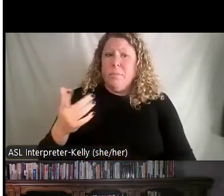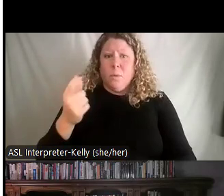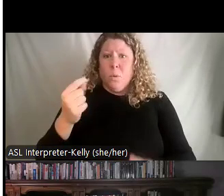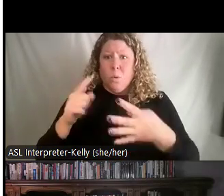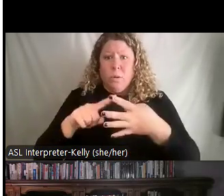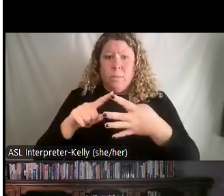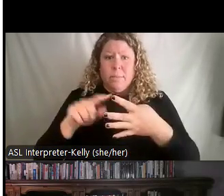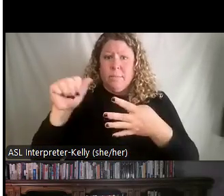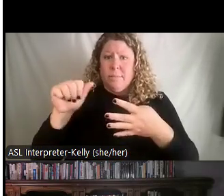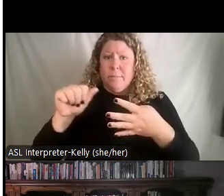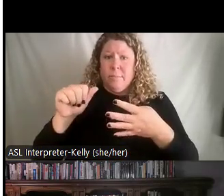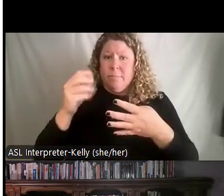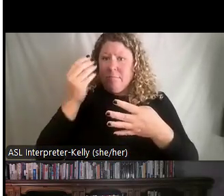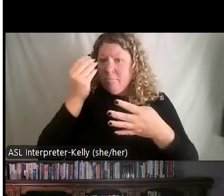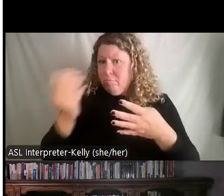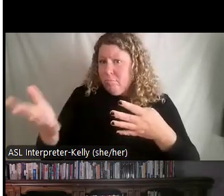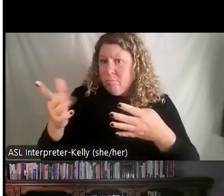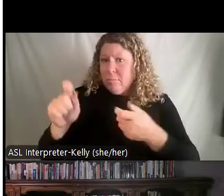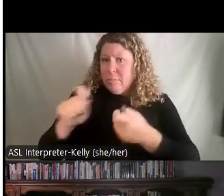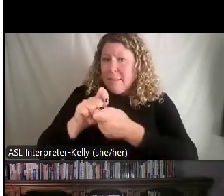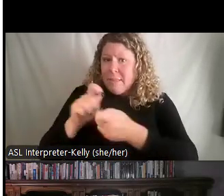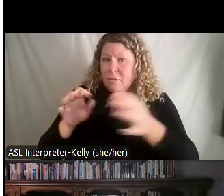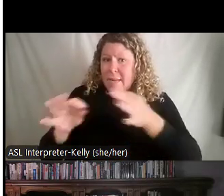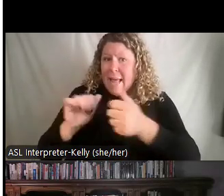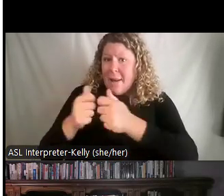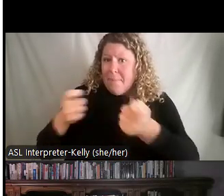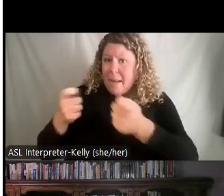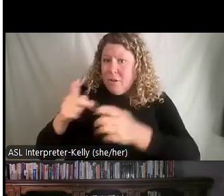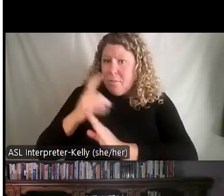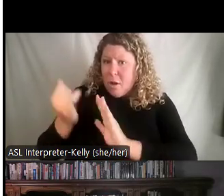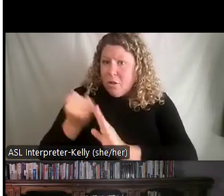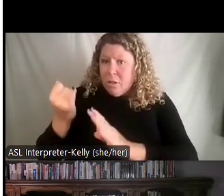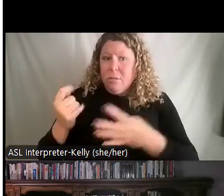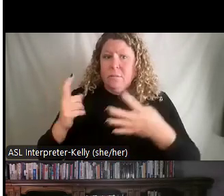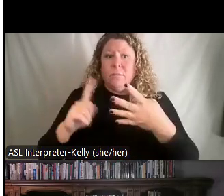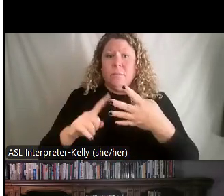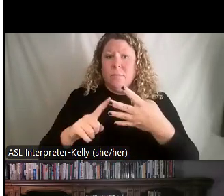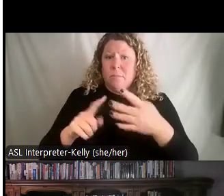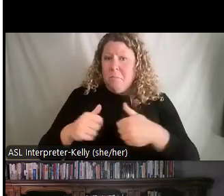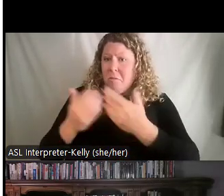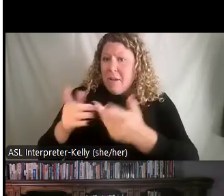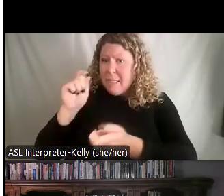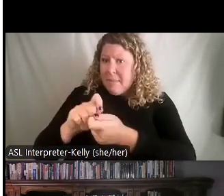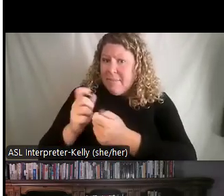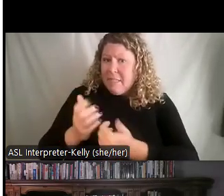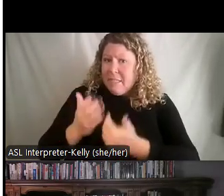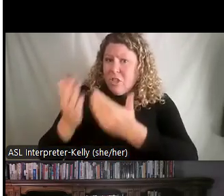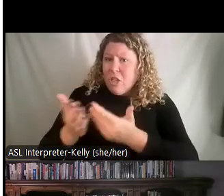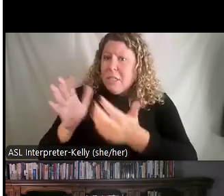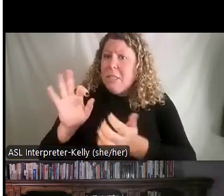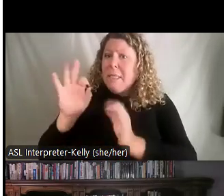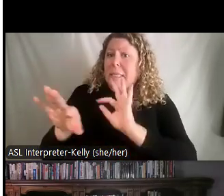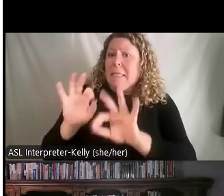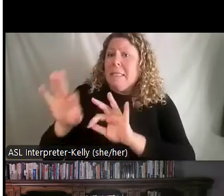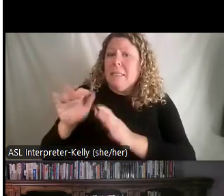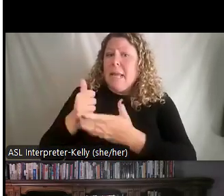give your direct report specific directions on how to manage the project? Do you B, provide specific suggestions and hints to help